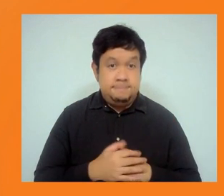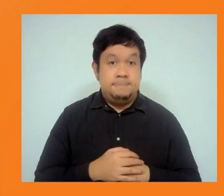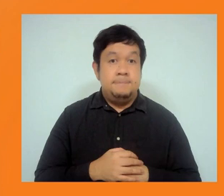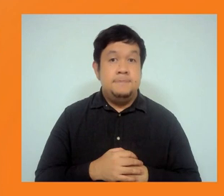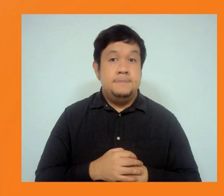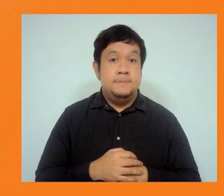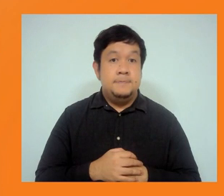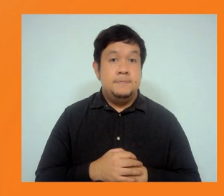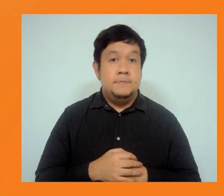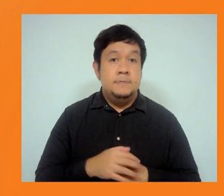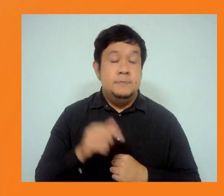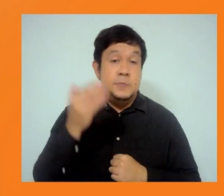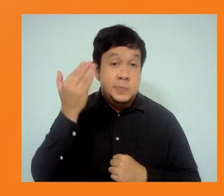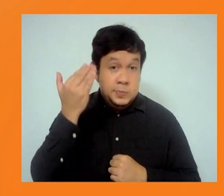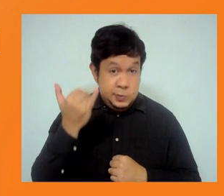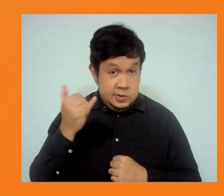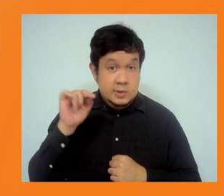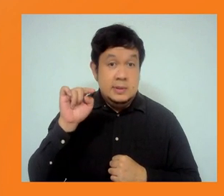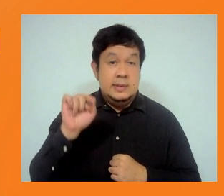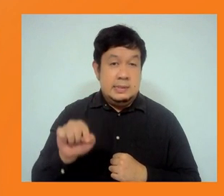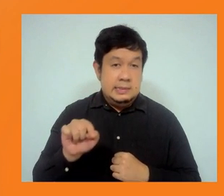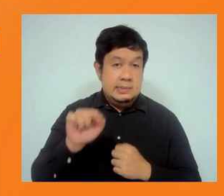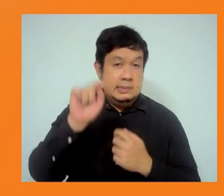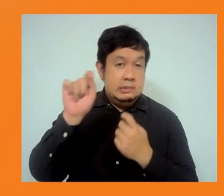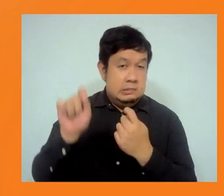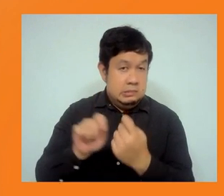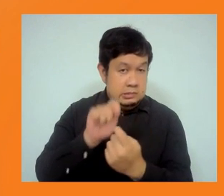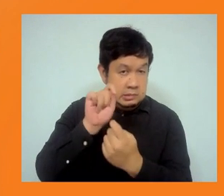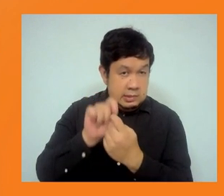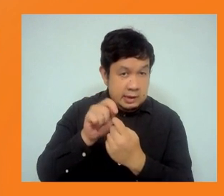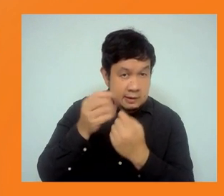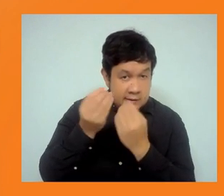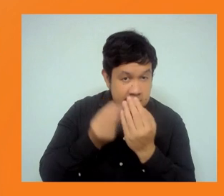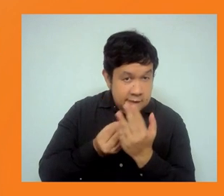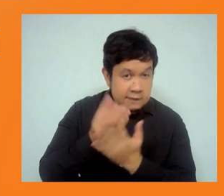the more specific points that have been raised by the four speakers. One,